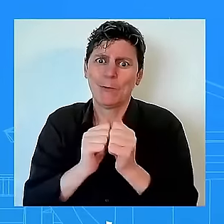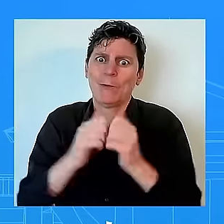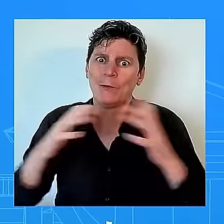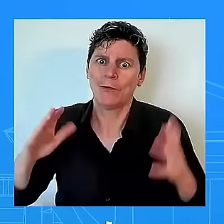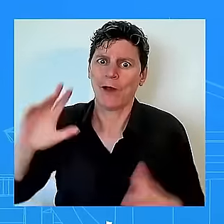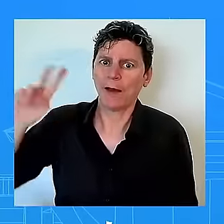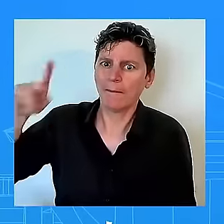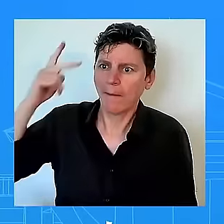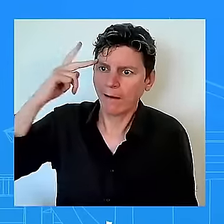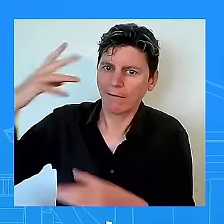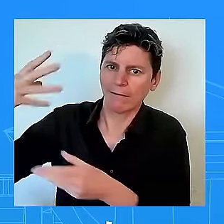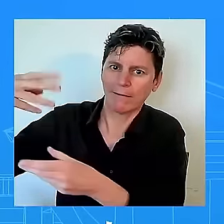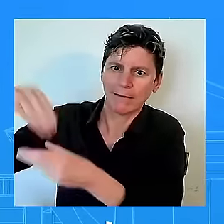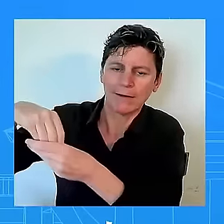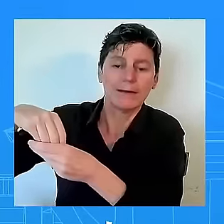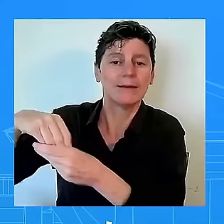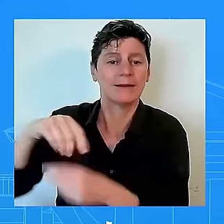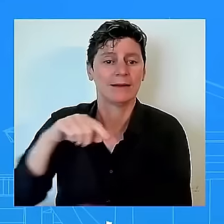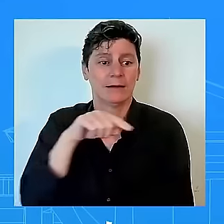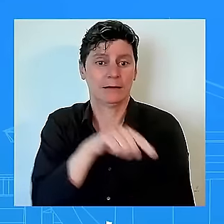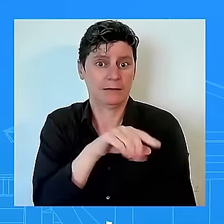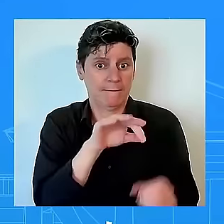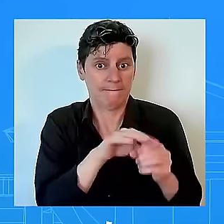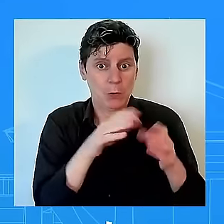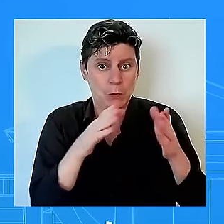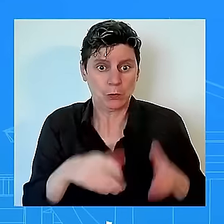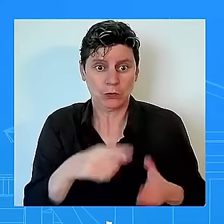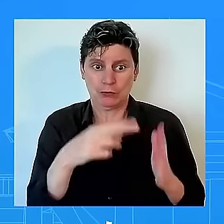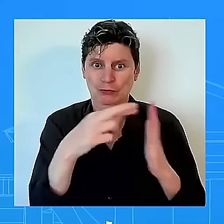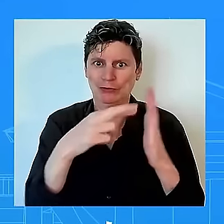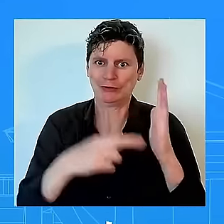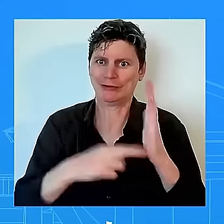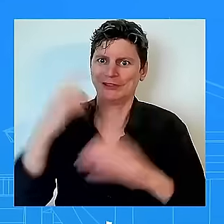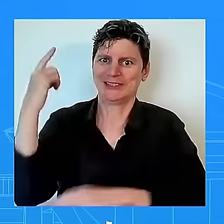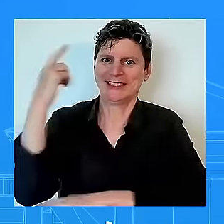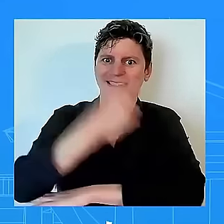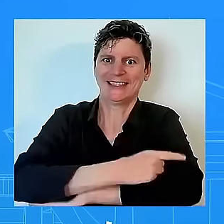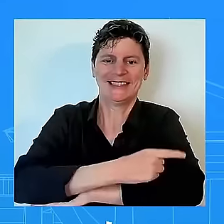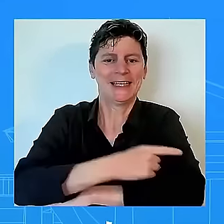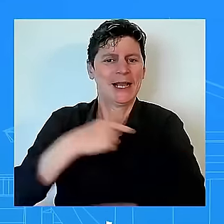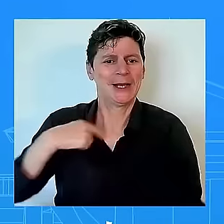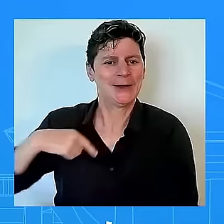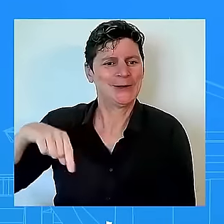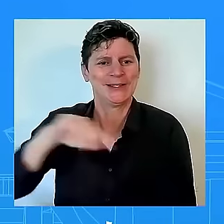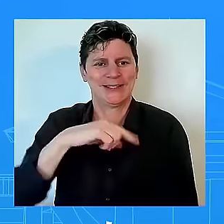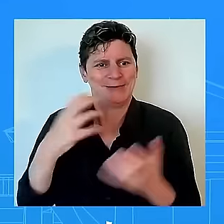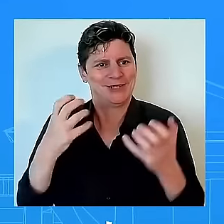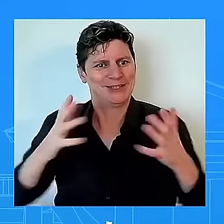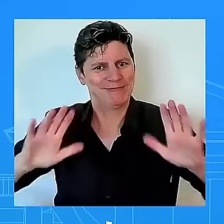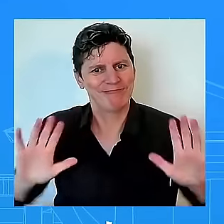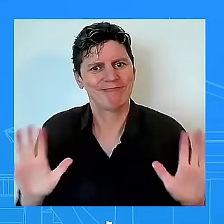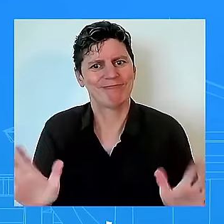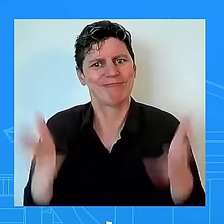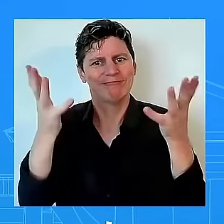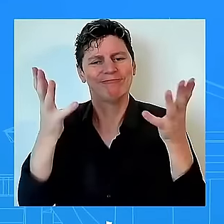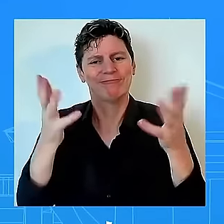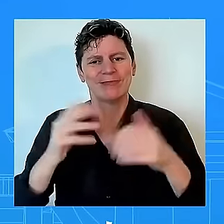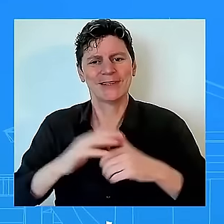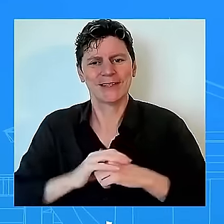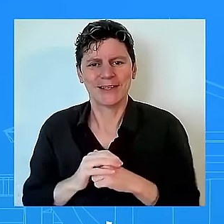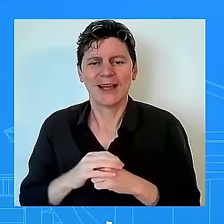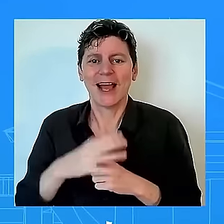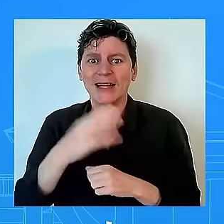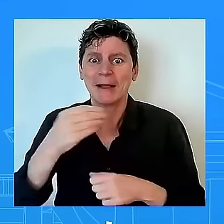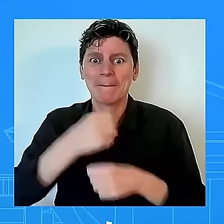that this this administration has put towards that uh and also lifting up making sure that legislation uh the john lewis